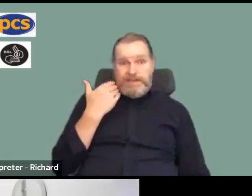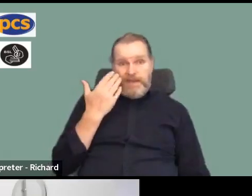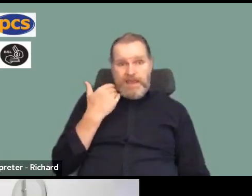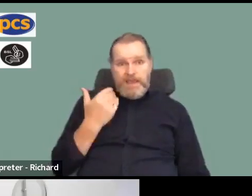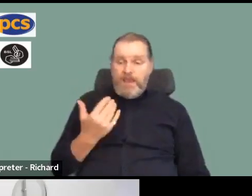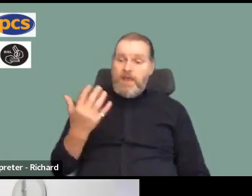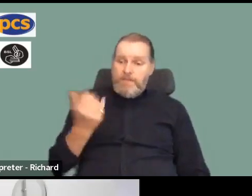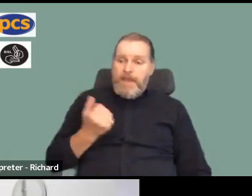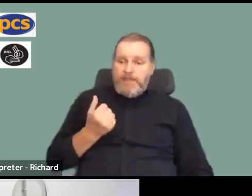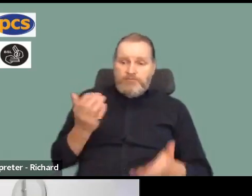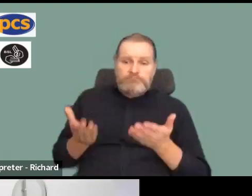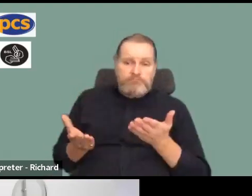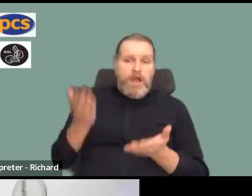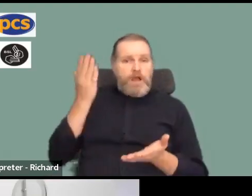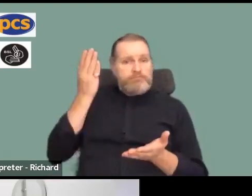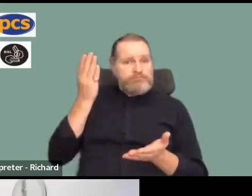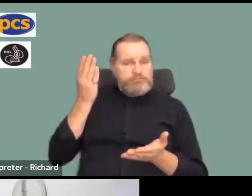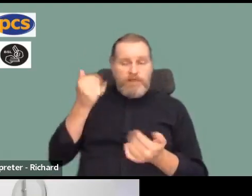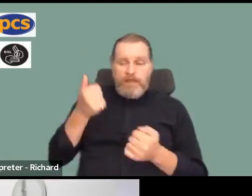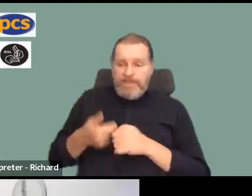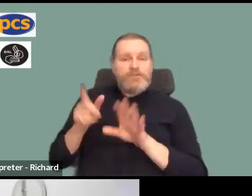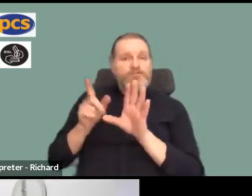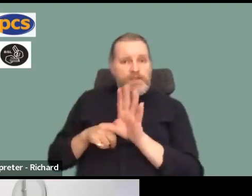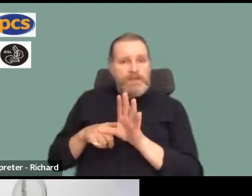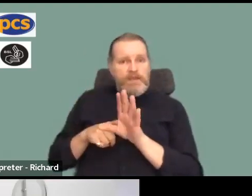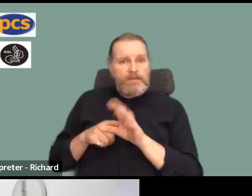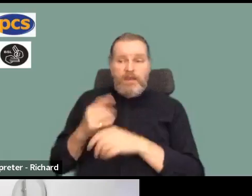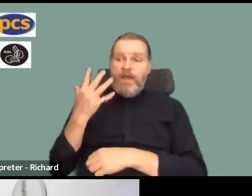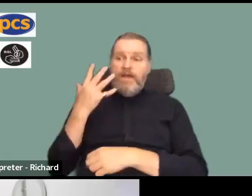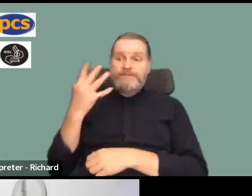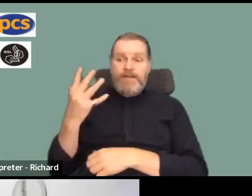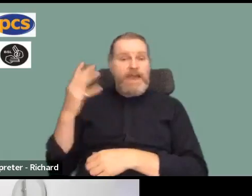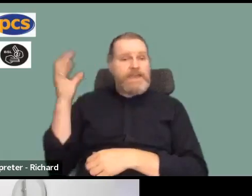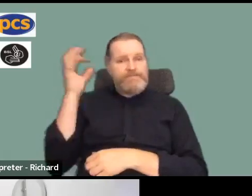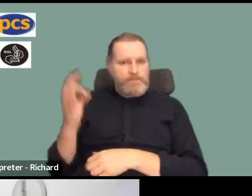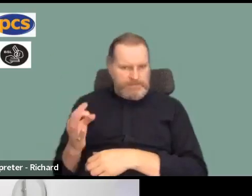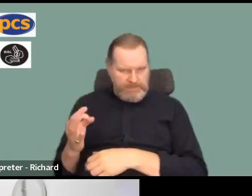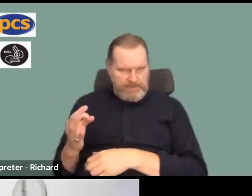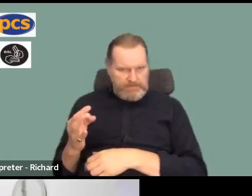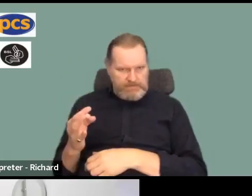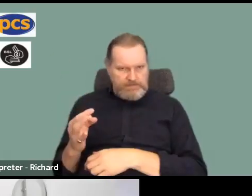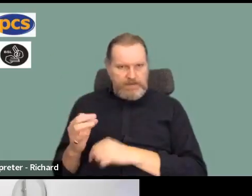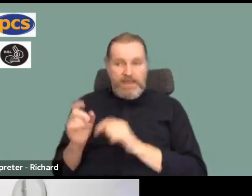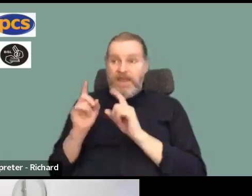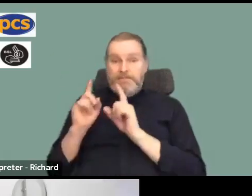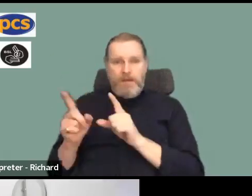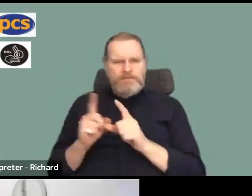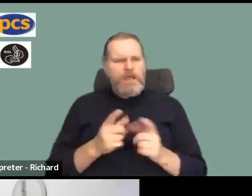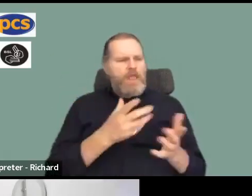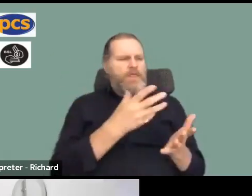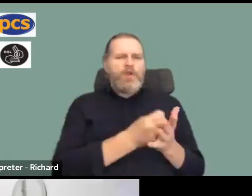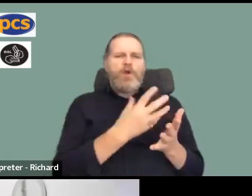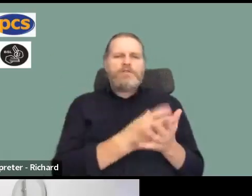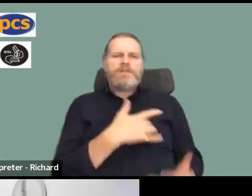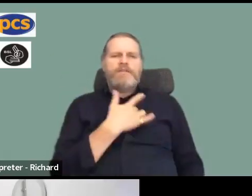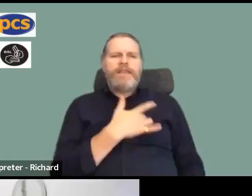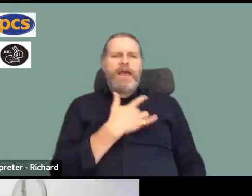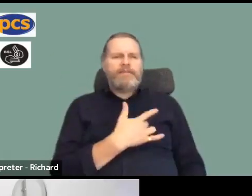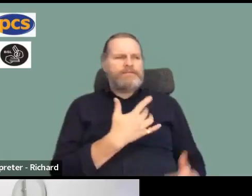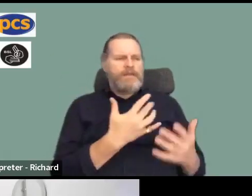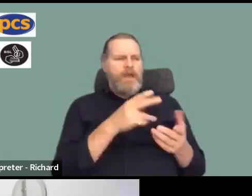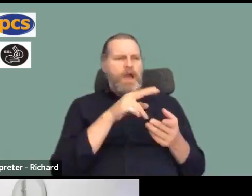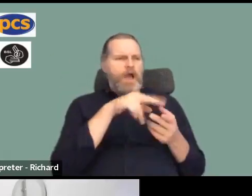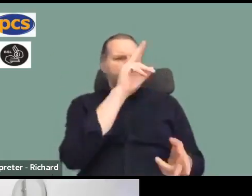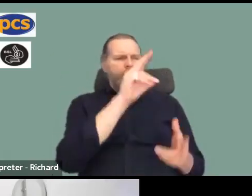than most other people will have had. It's 5% for a lot of people, but that is half the rate of inflation. And so the argument in